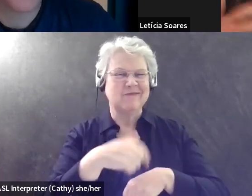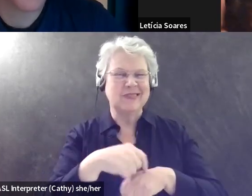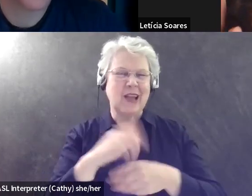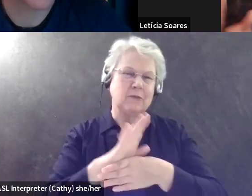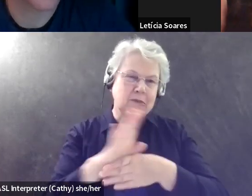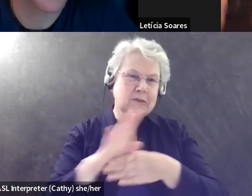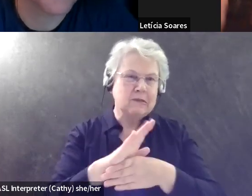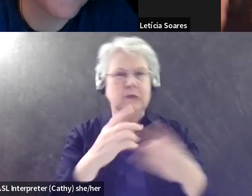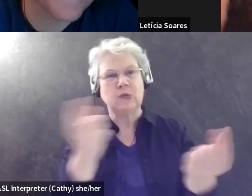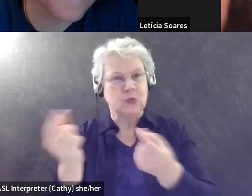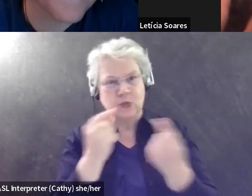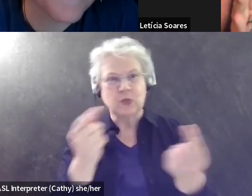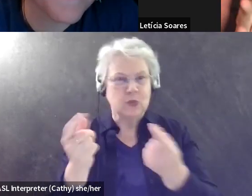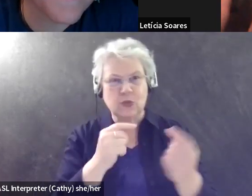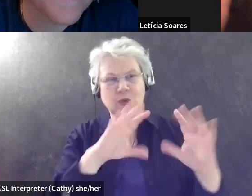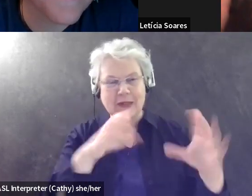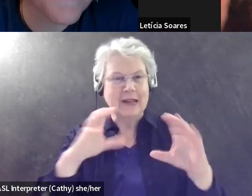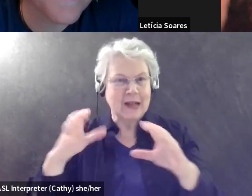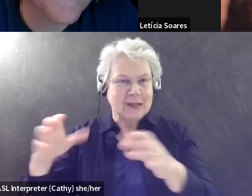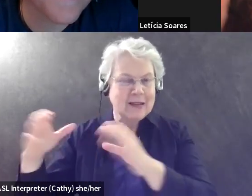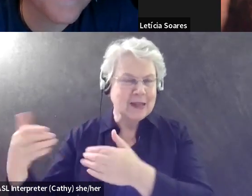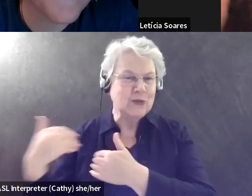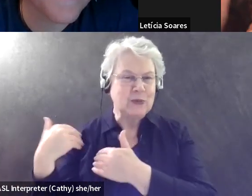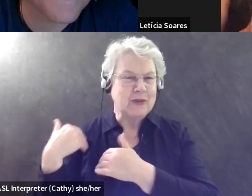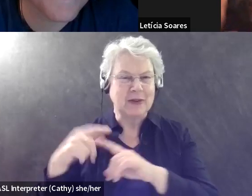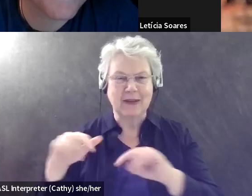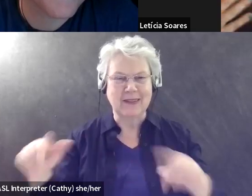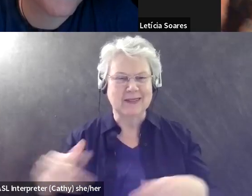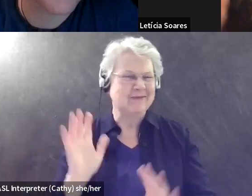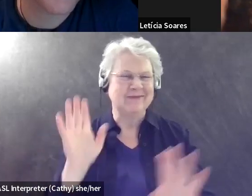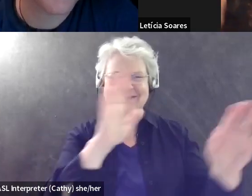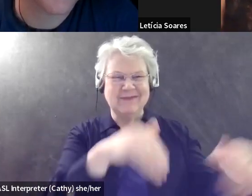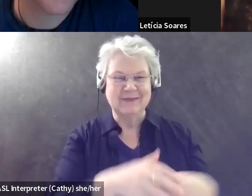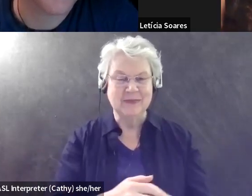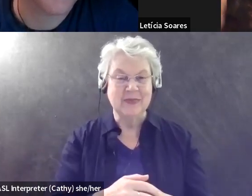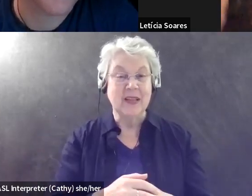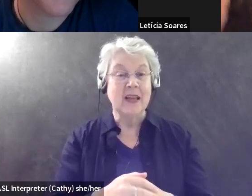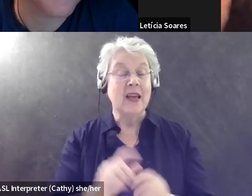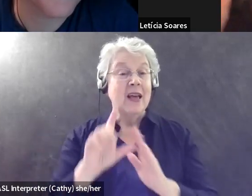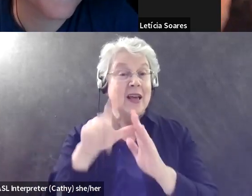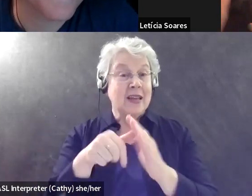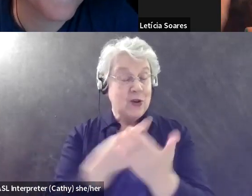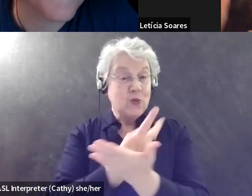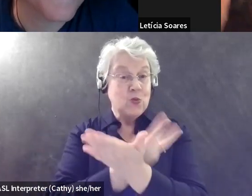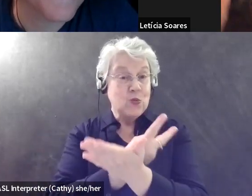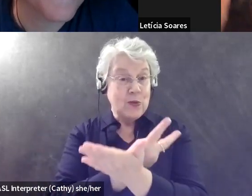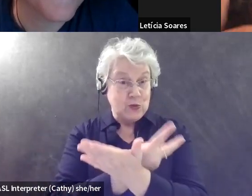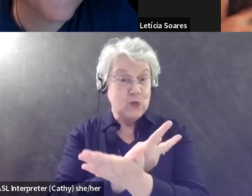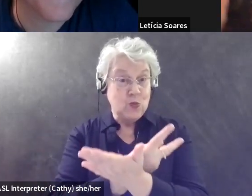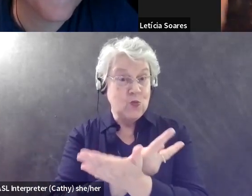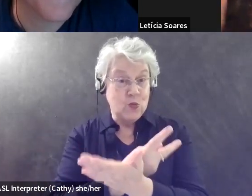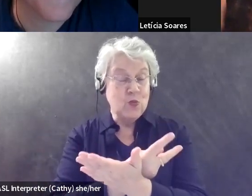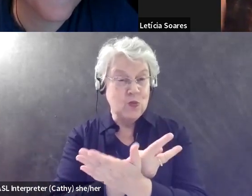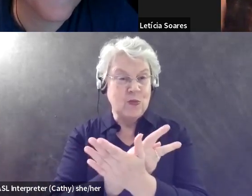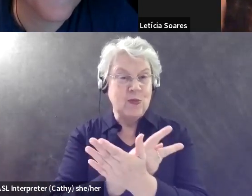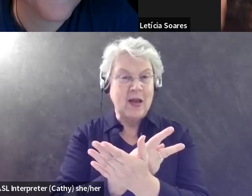have to manage classes and other responsibilities. And then I got into grad school and had a chance to go